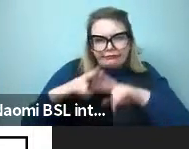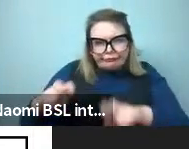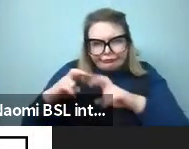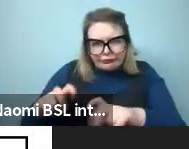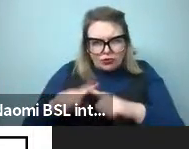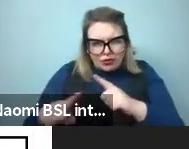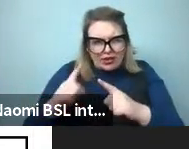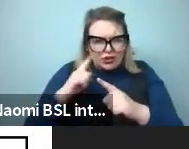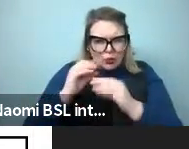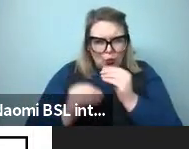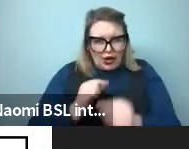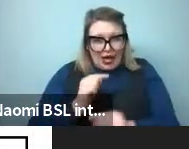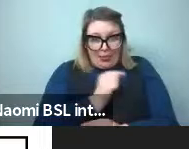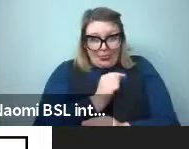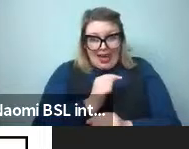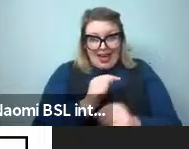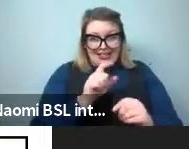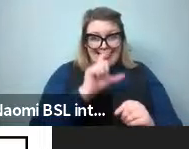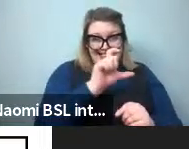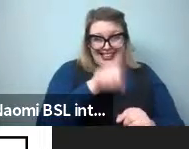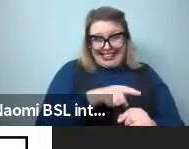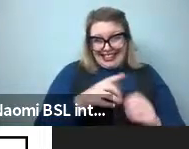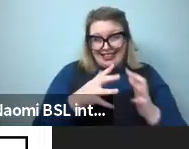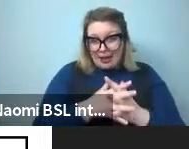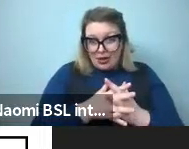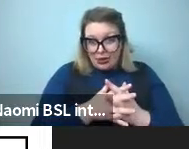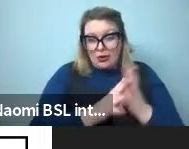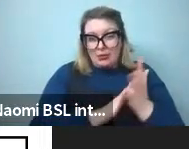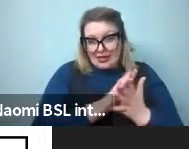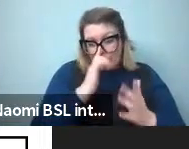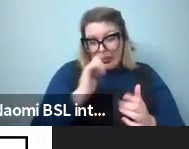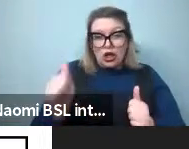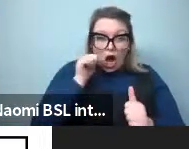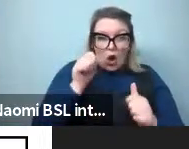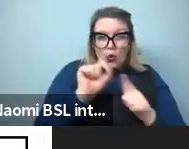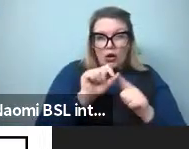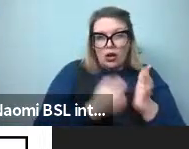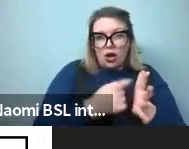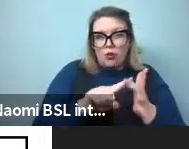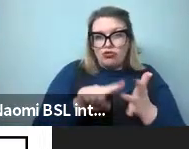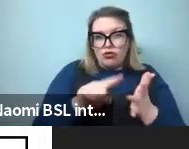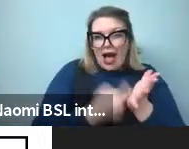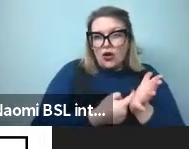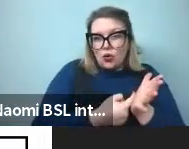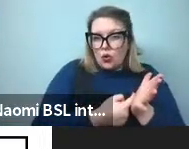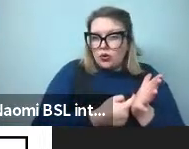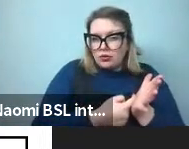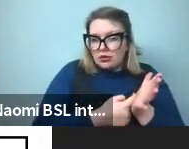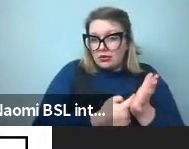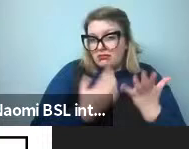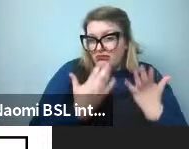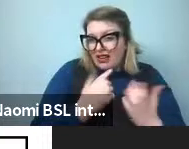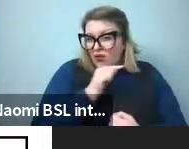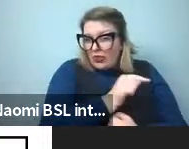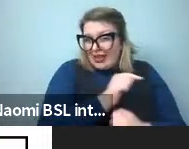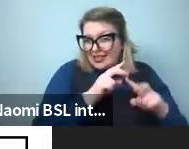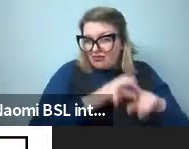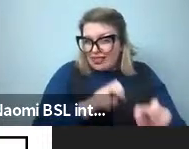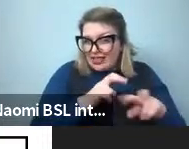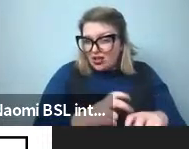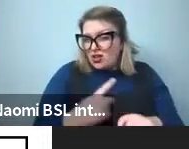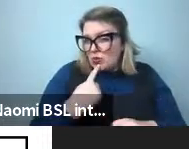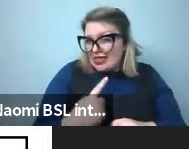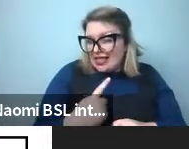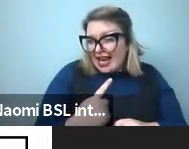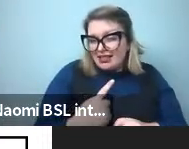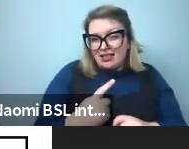directly so we can get at actually what the priors are more directly. But we're just, in this work, we just assumed the priors were say uniform or